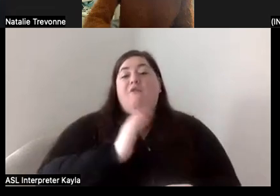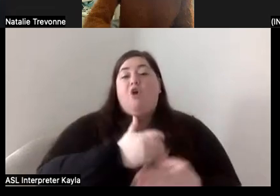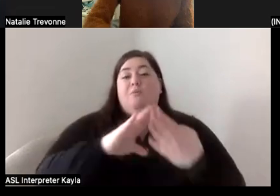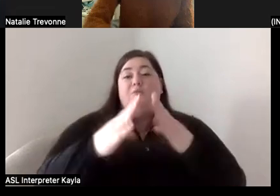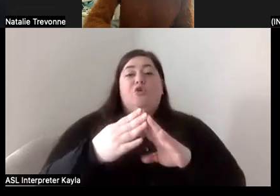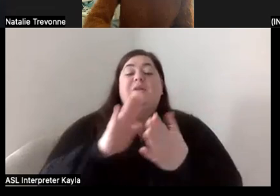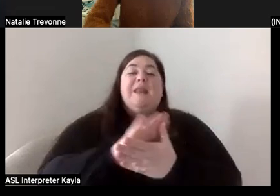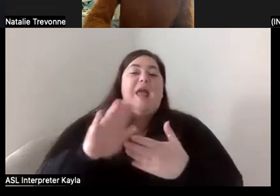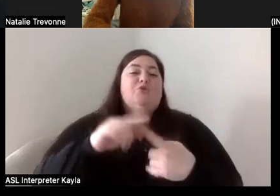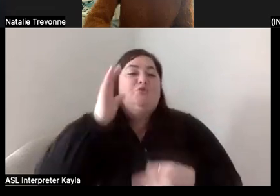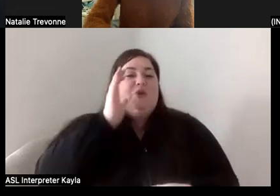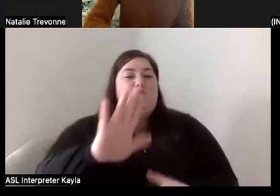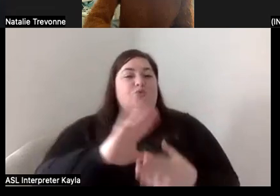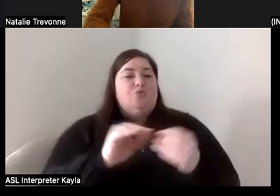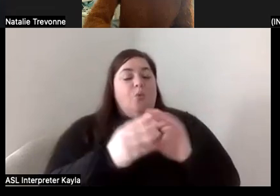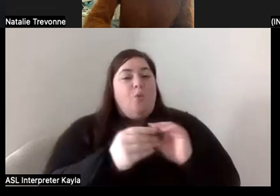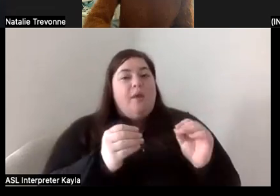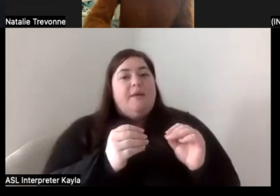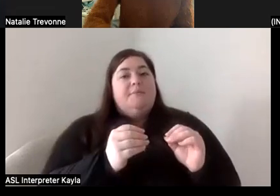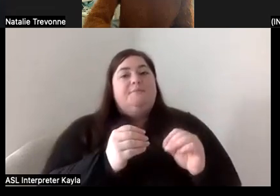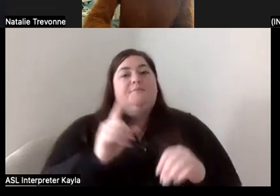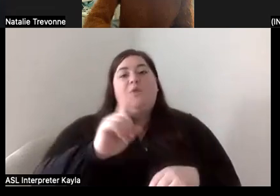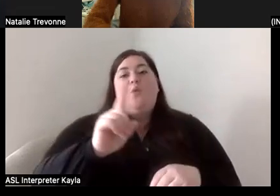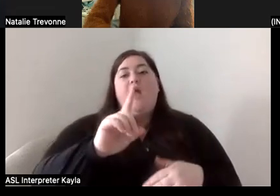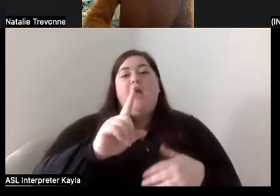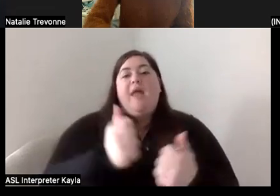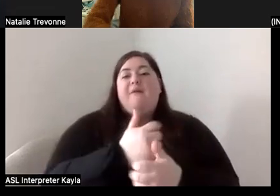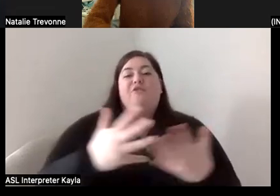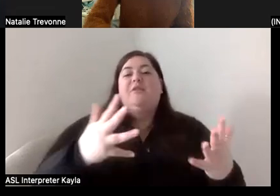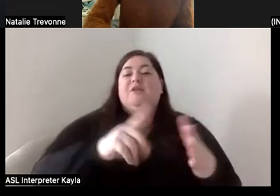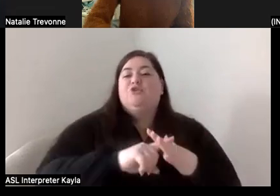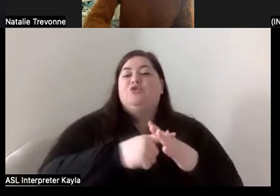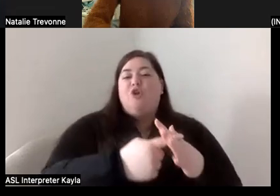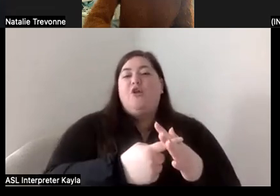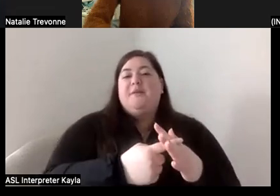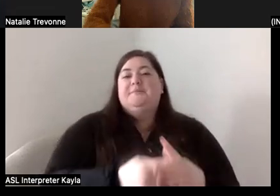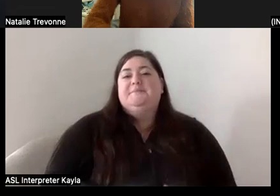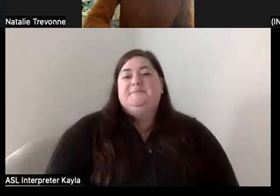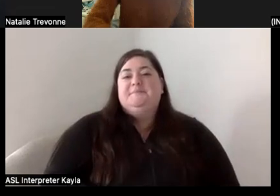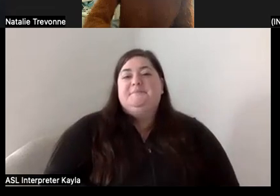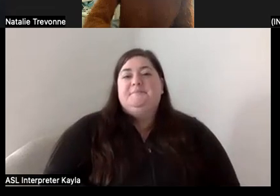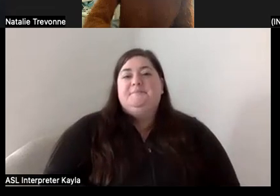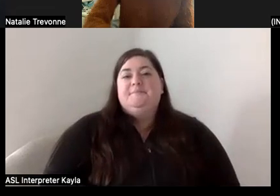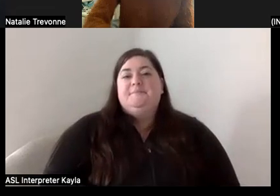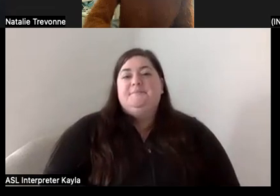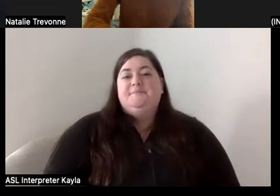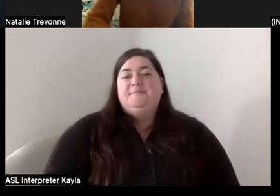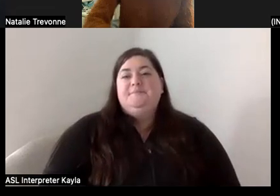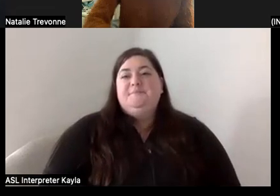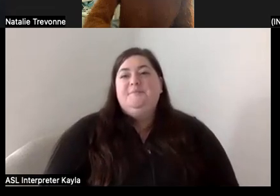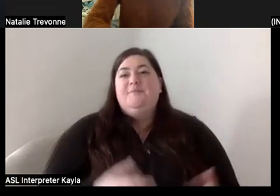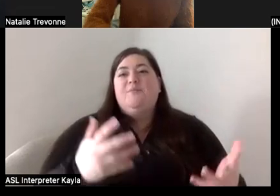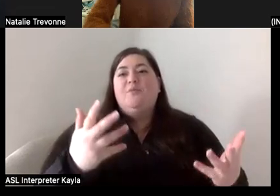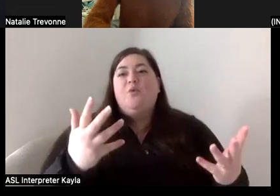your backstory and just where it all began. Um, our next question is what does